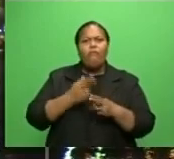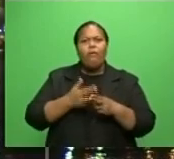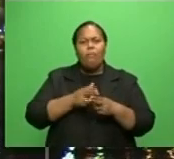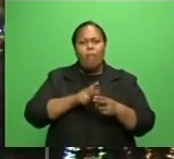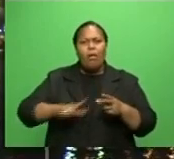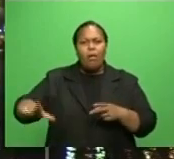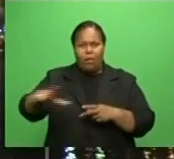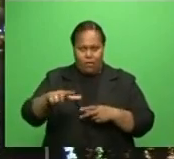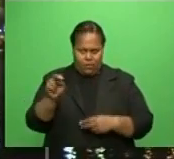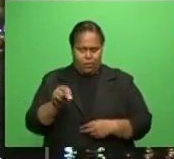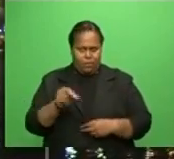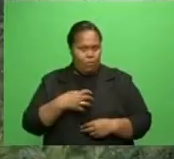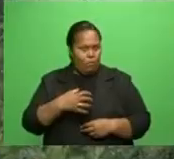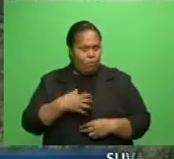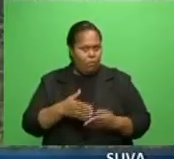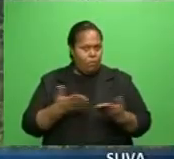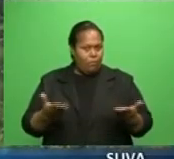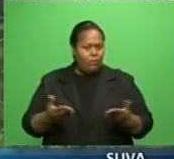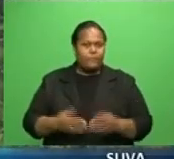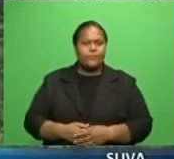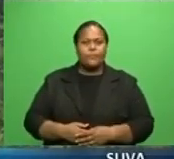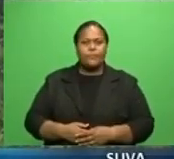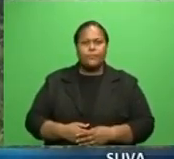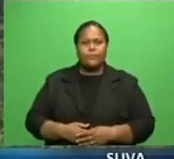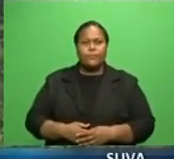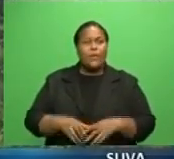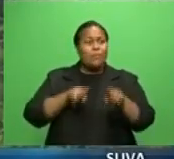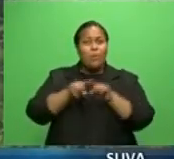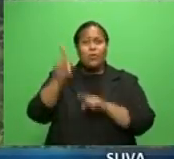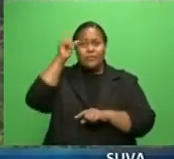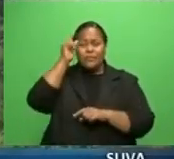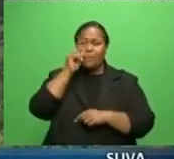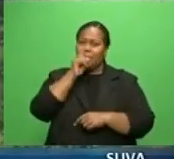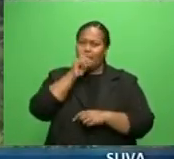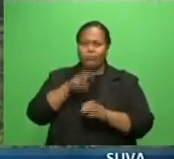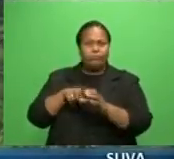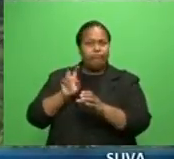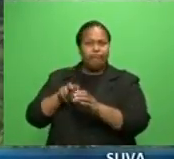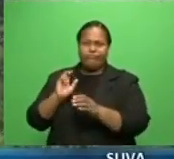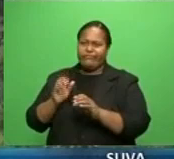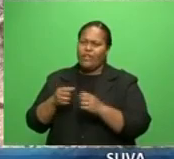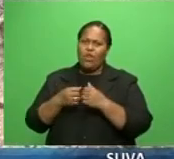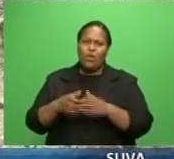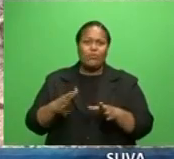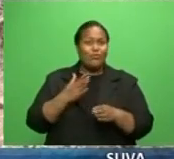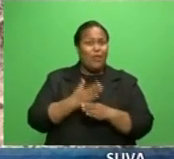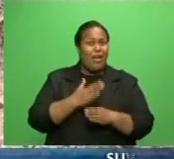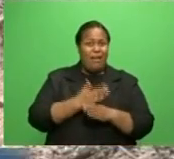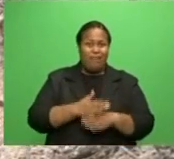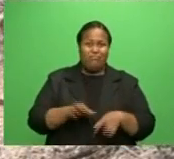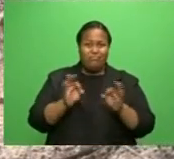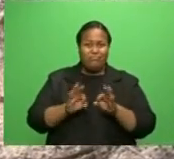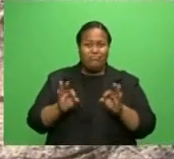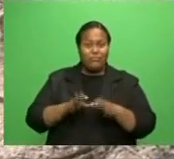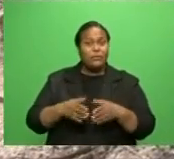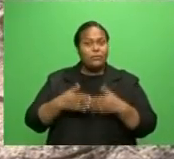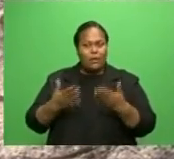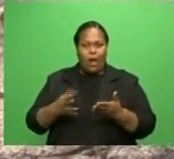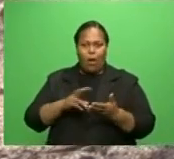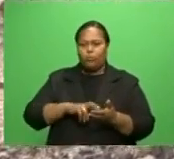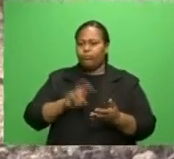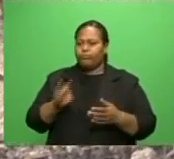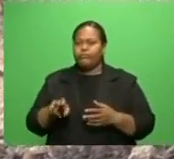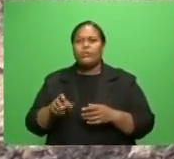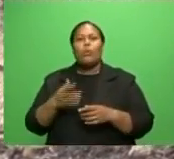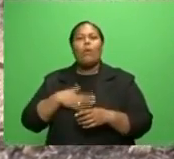Kumar has more. Many Fijians have lost their jobs due to the pandemic and they are now resorting to farming to sustain